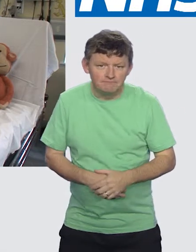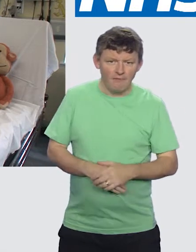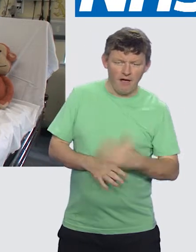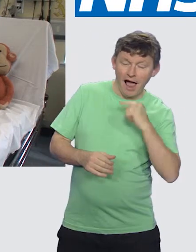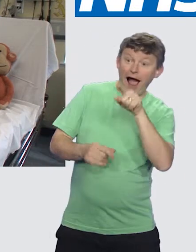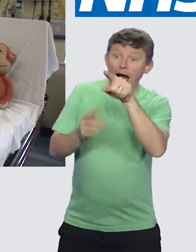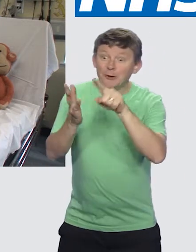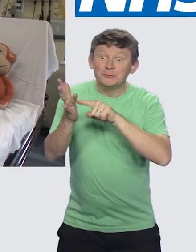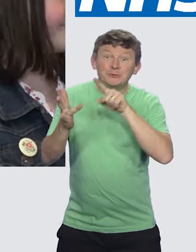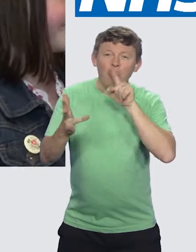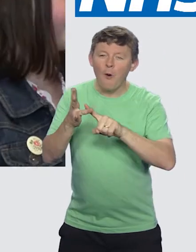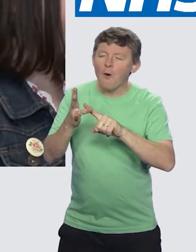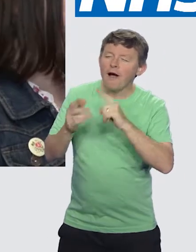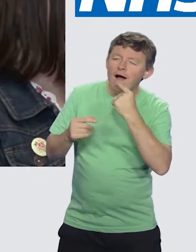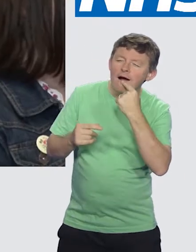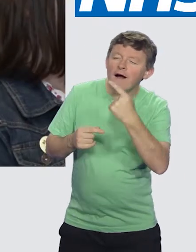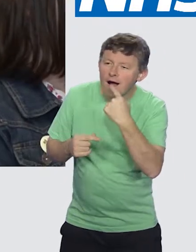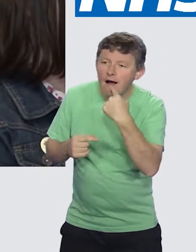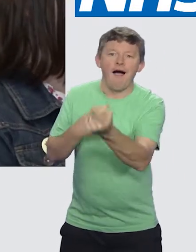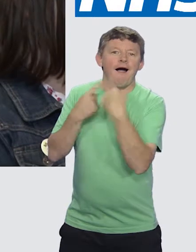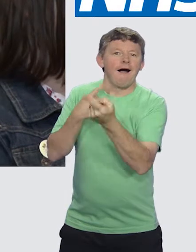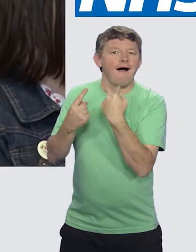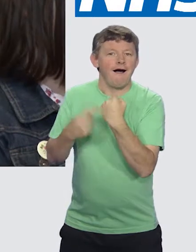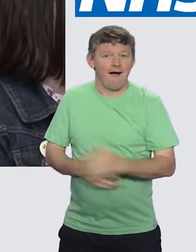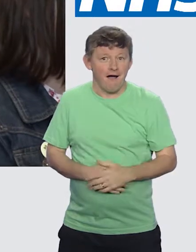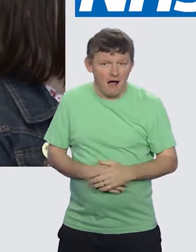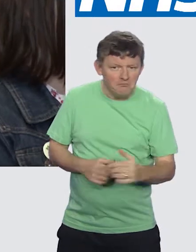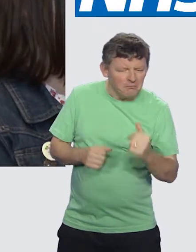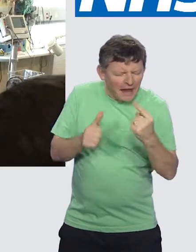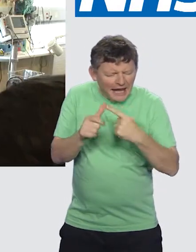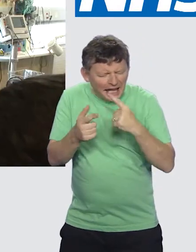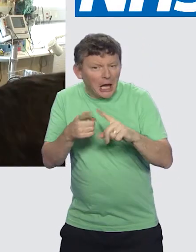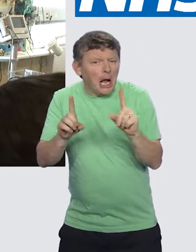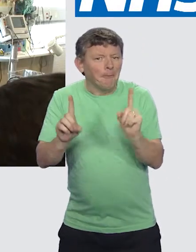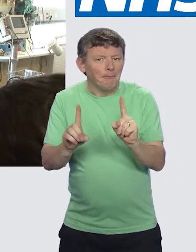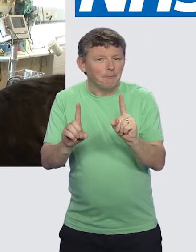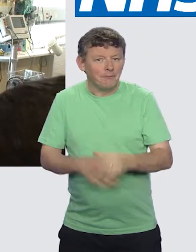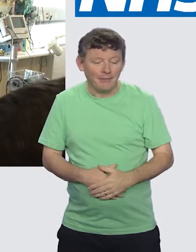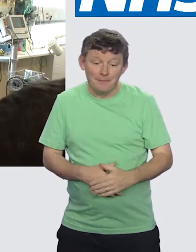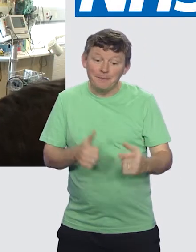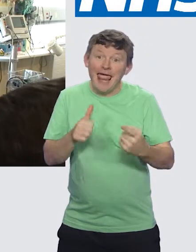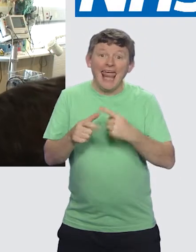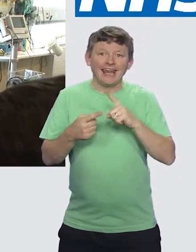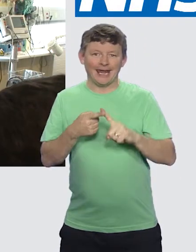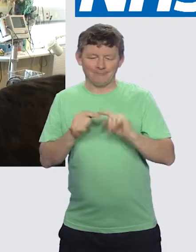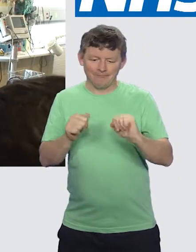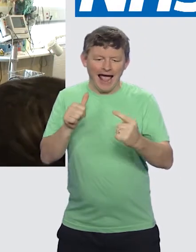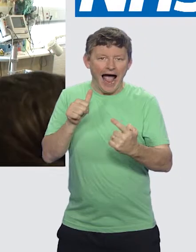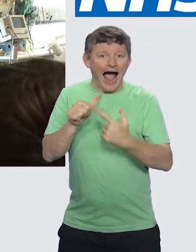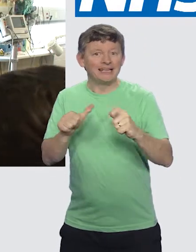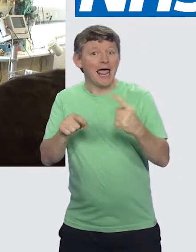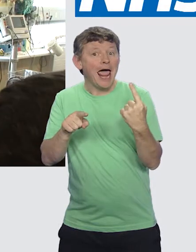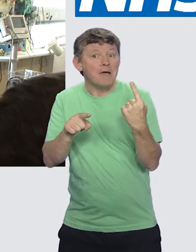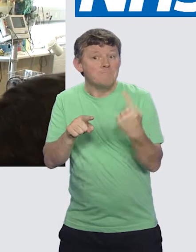can help us with some of our questions. Jo, what does A&E stand for? A&E stands for Accident and Emergency,